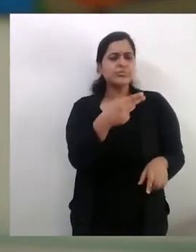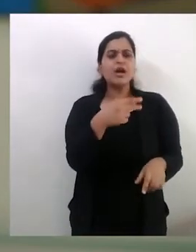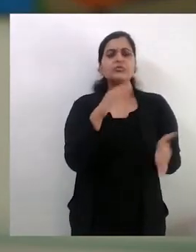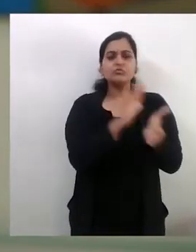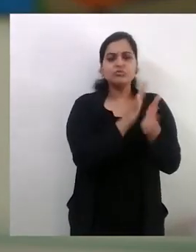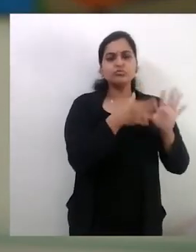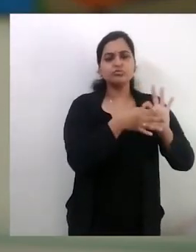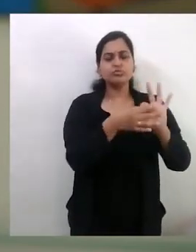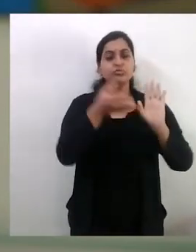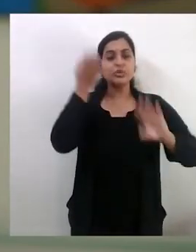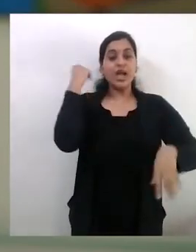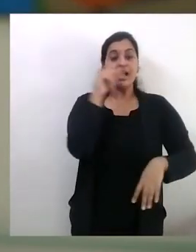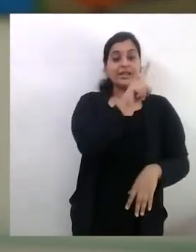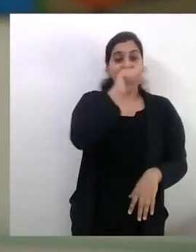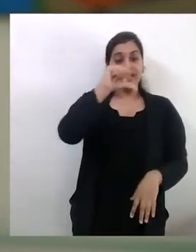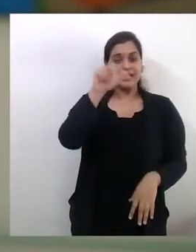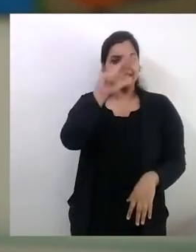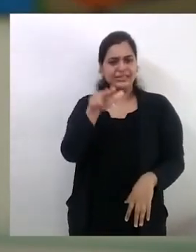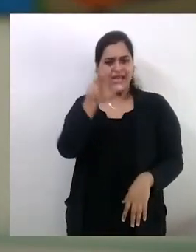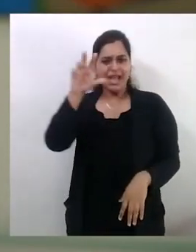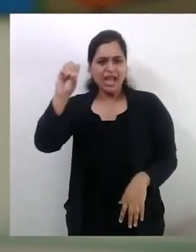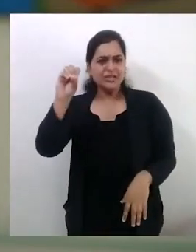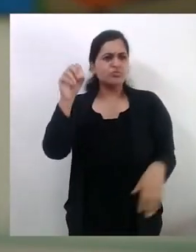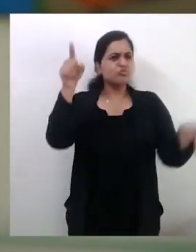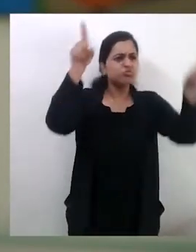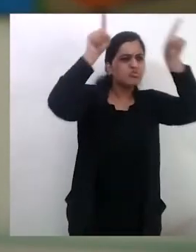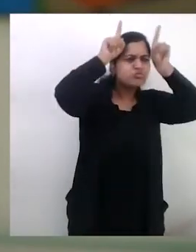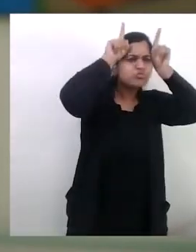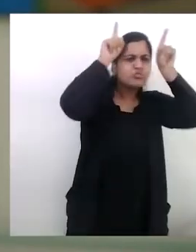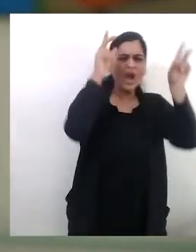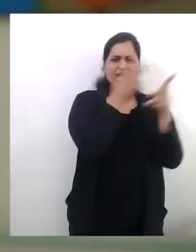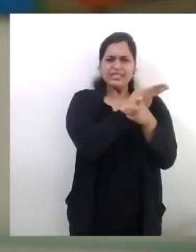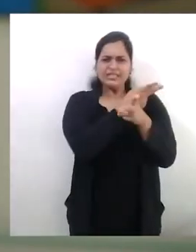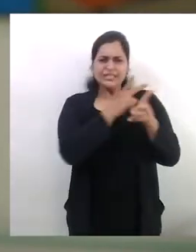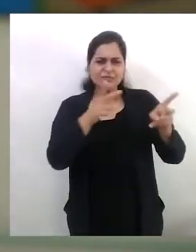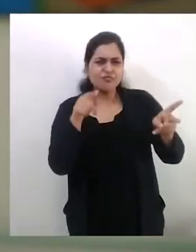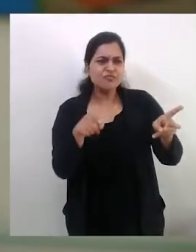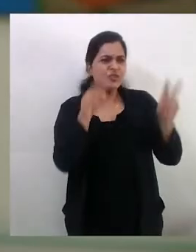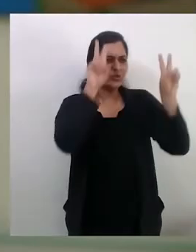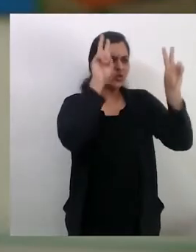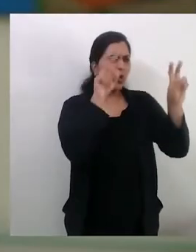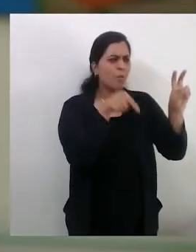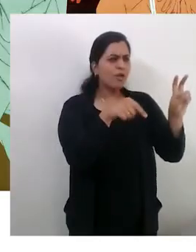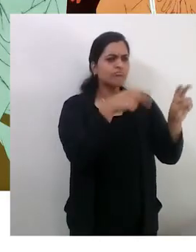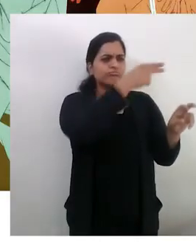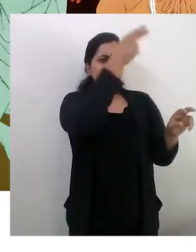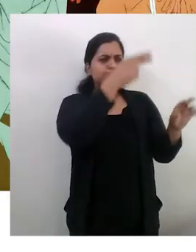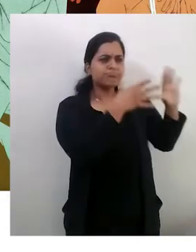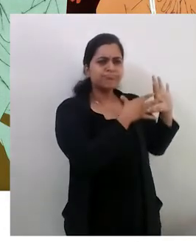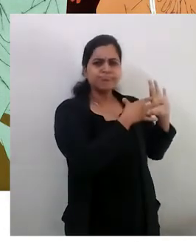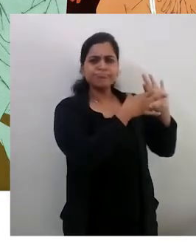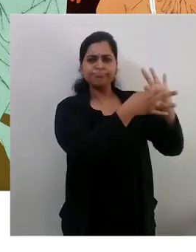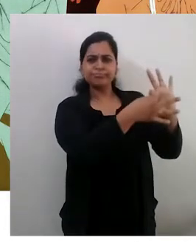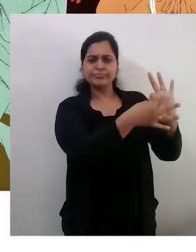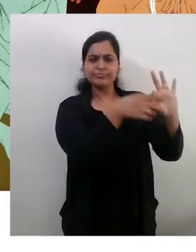1980s, Mother Goddesses, Buffalo Demons and Santal drummers begin to appear on his canvases. It